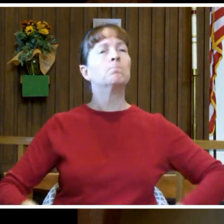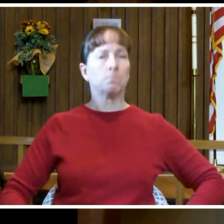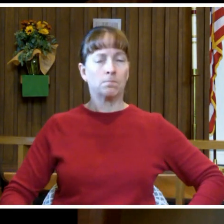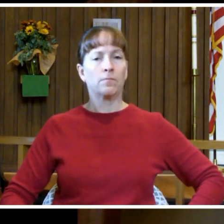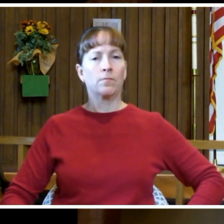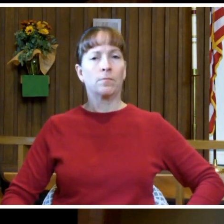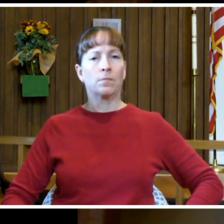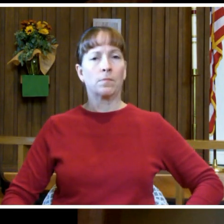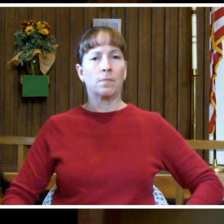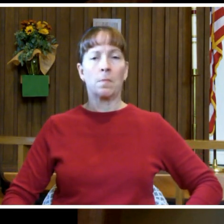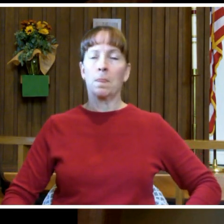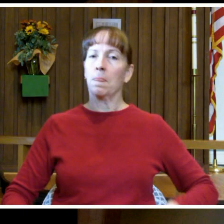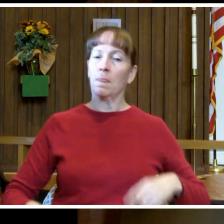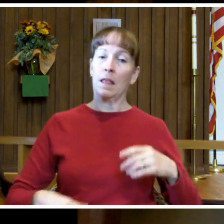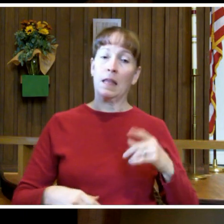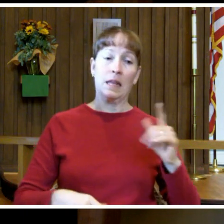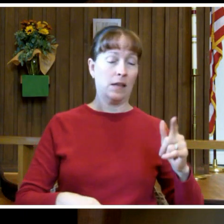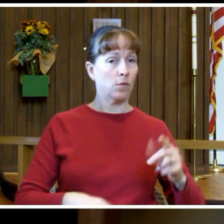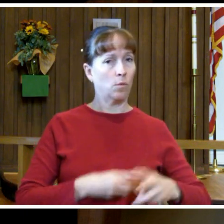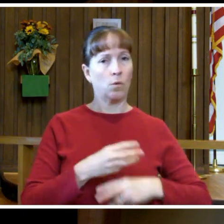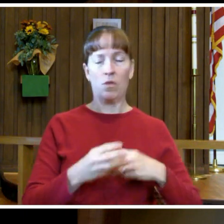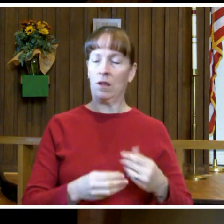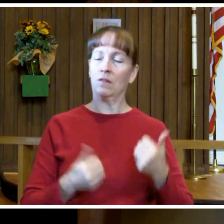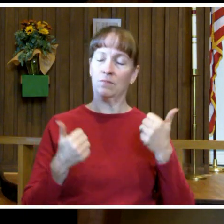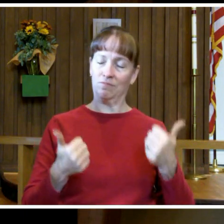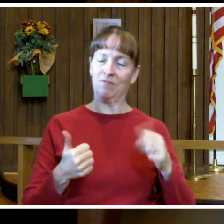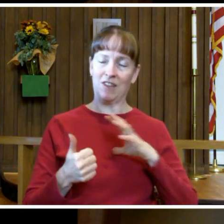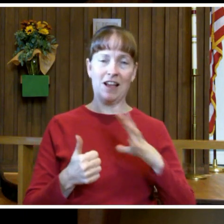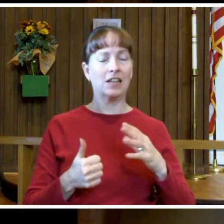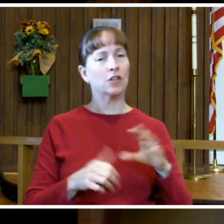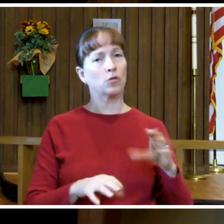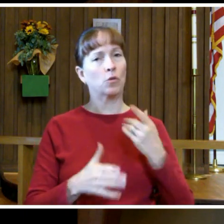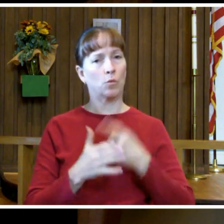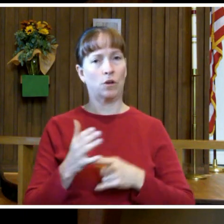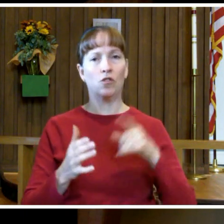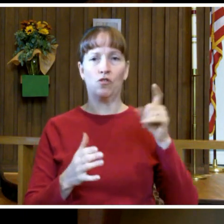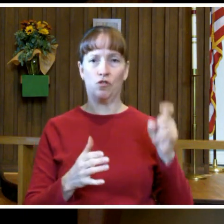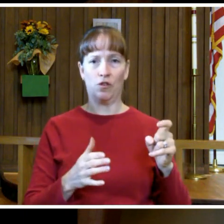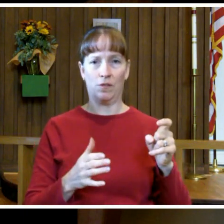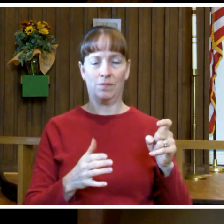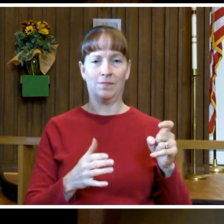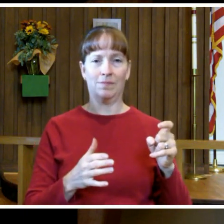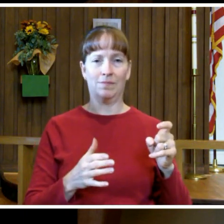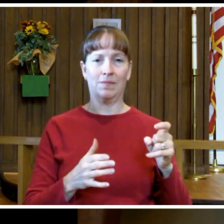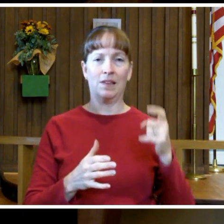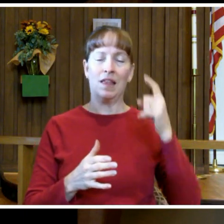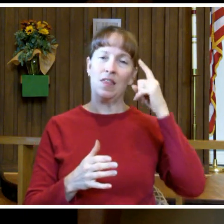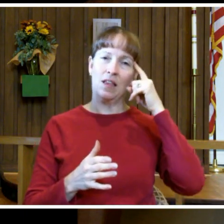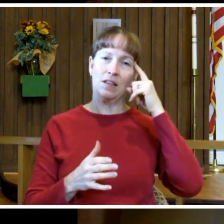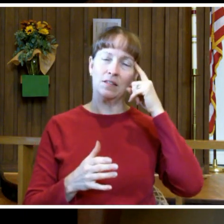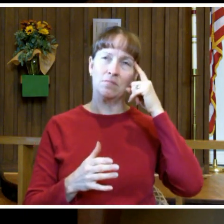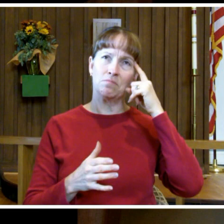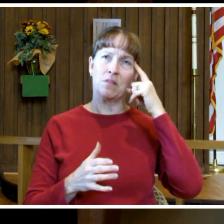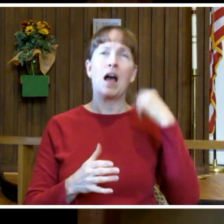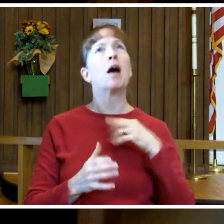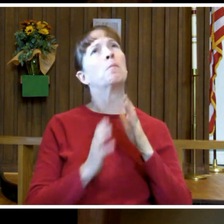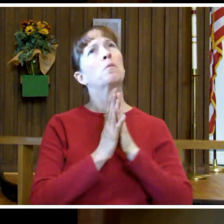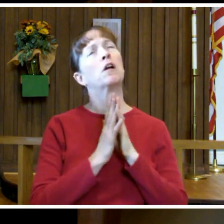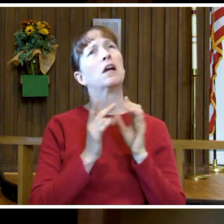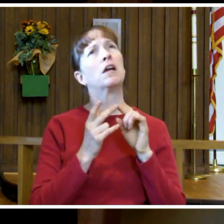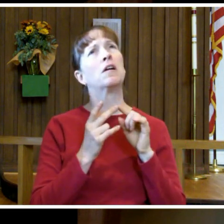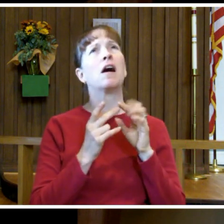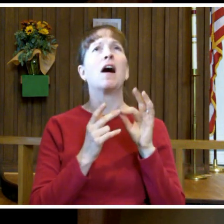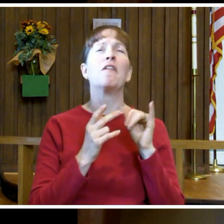Things are going well in his world. He's doing what he should. He thinks, I pray. I fast.